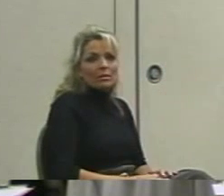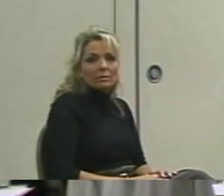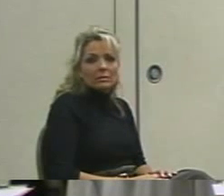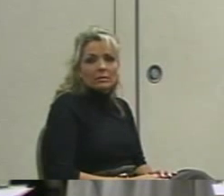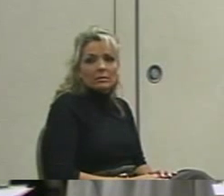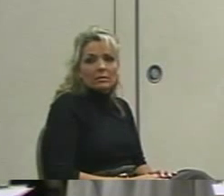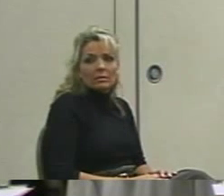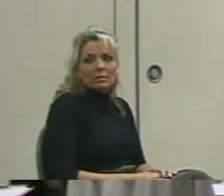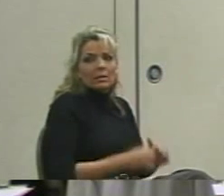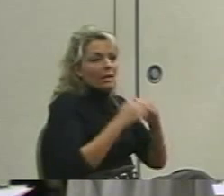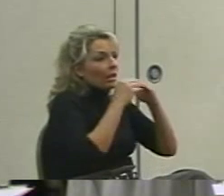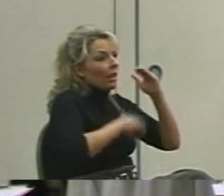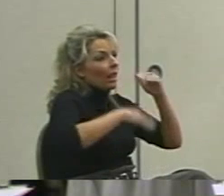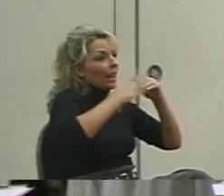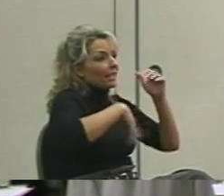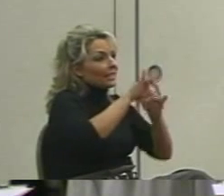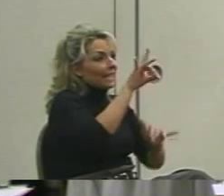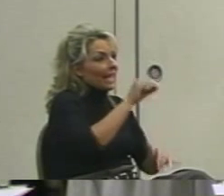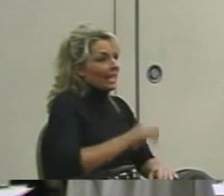How many less than 80?